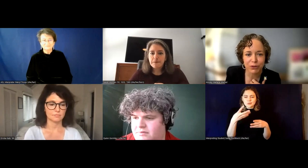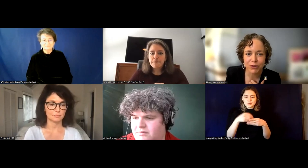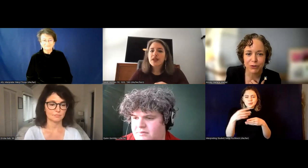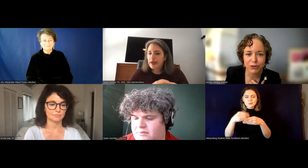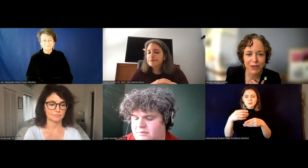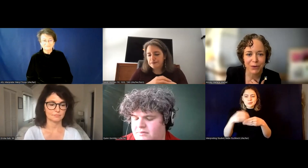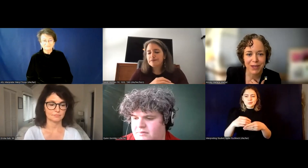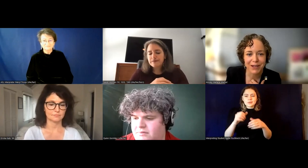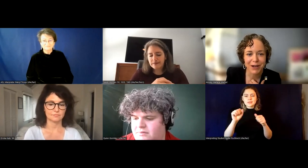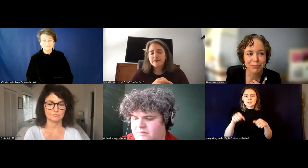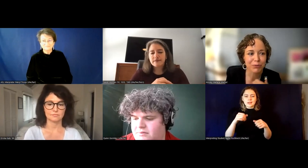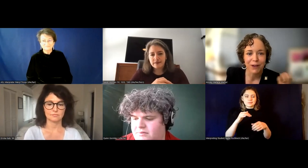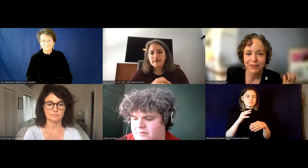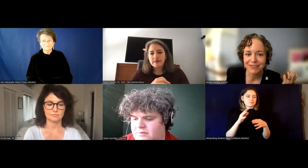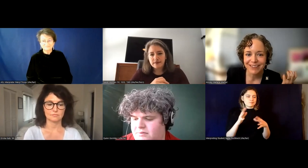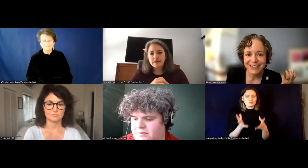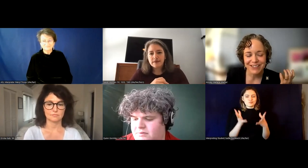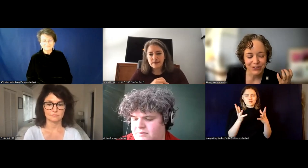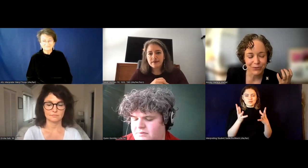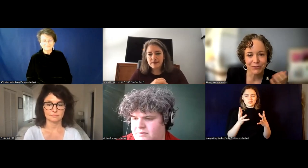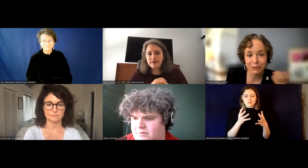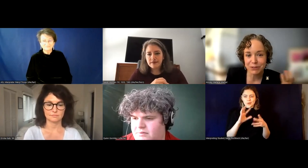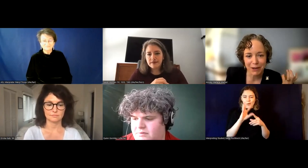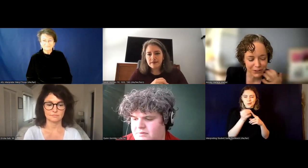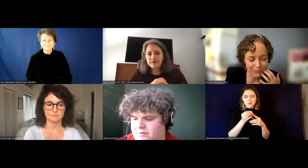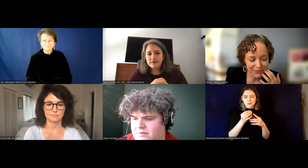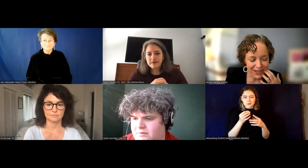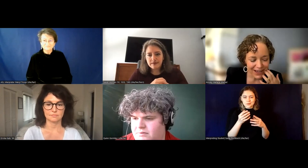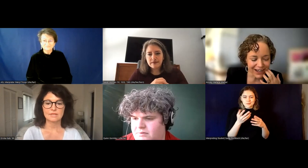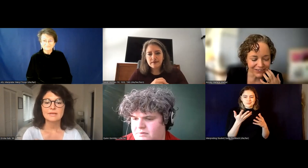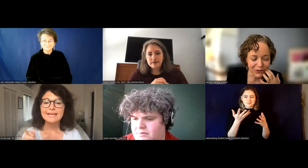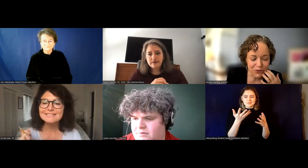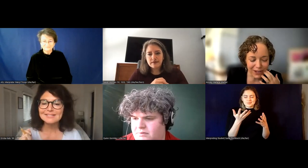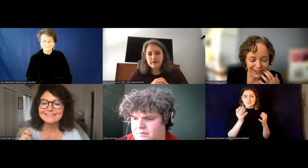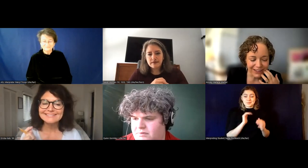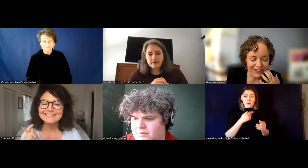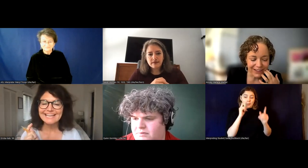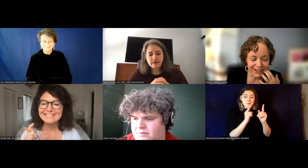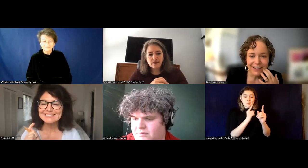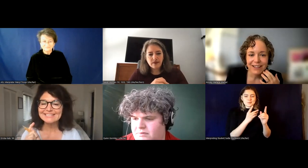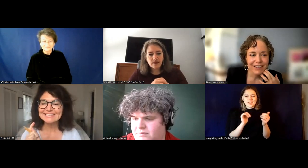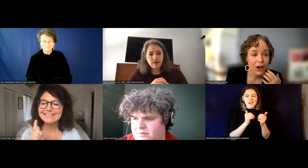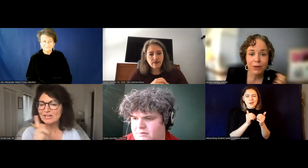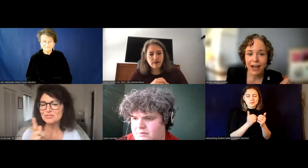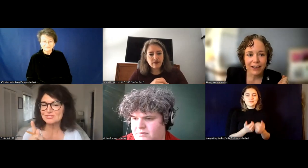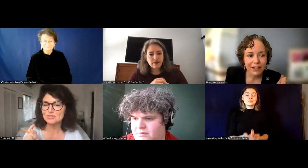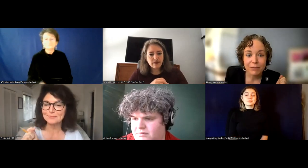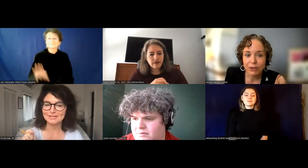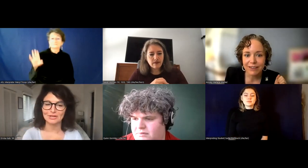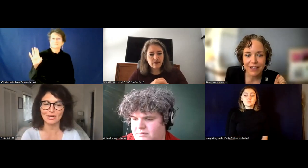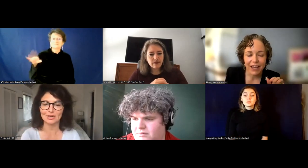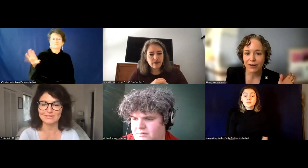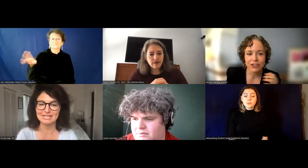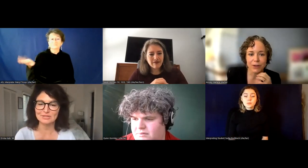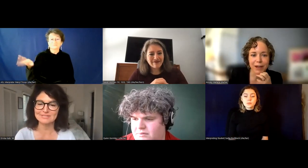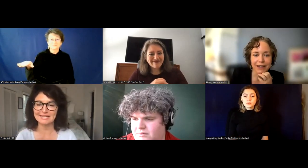values-driven culture that we, uh, profess to, to aspire to. Um, so Quinn, Ainsley, can I just jump